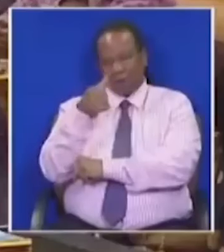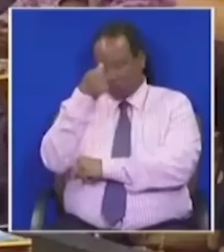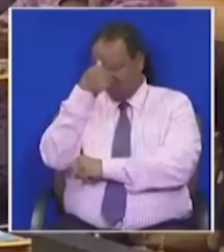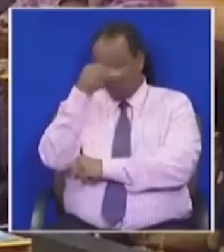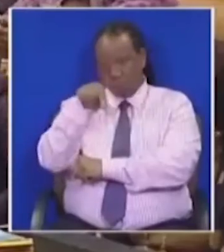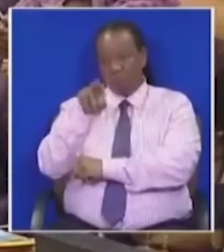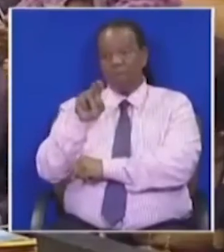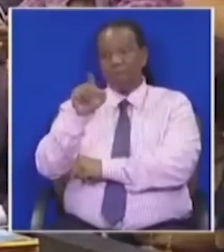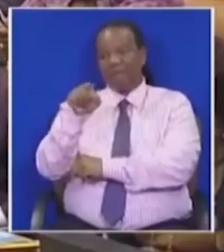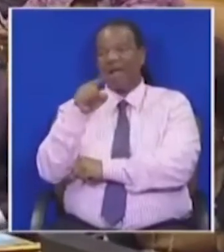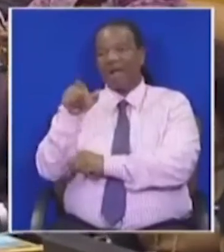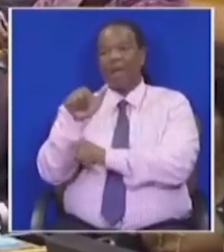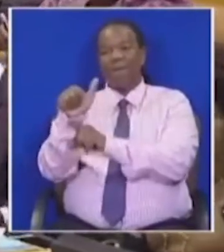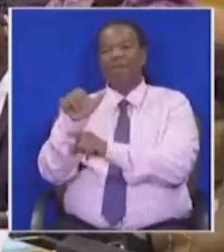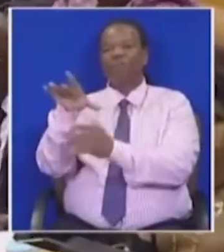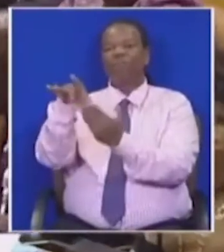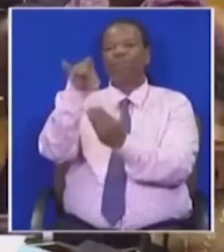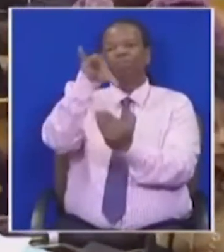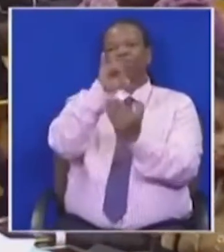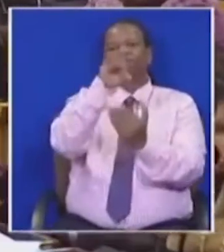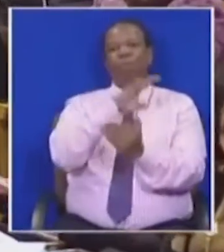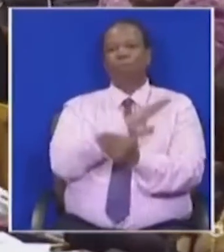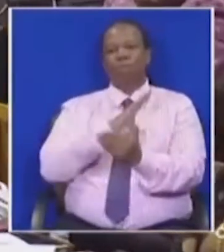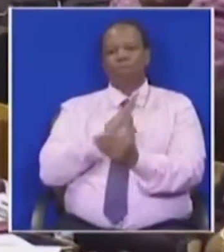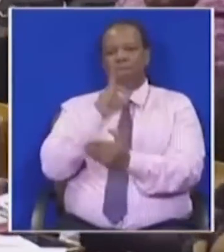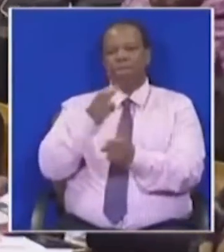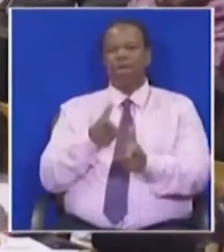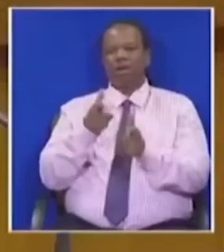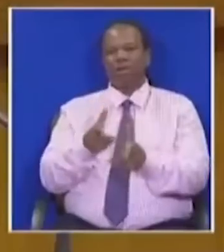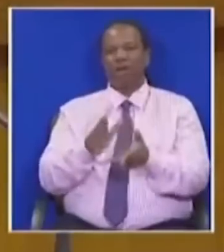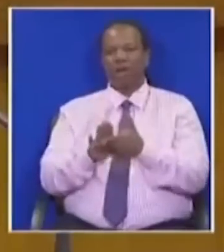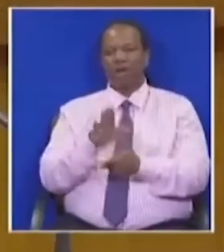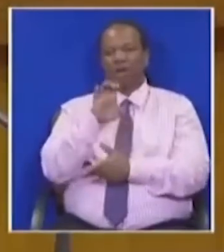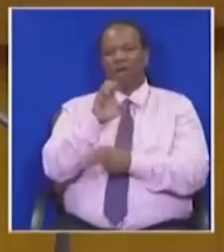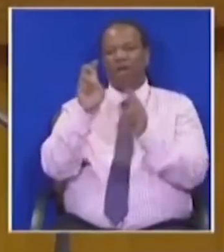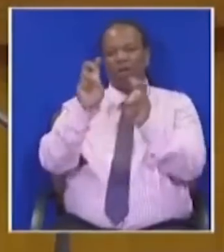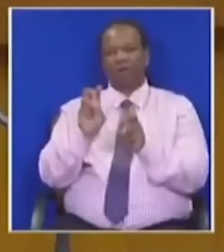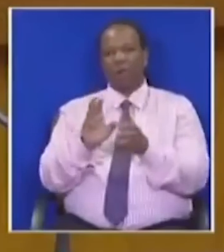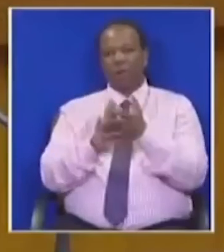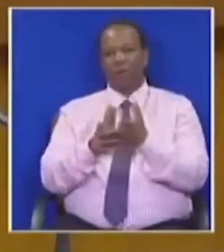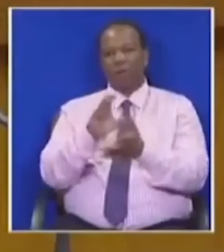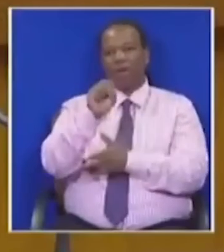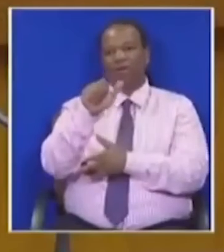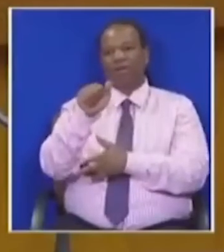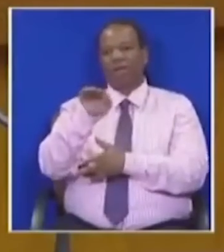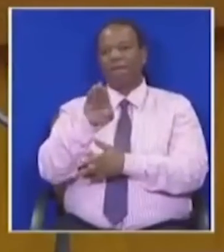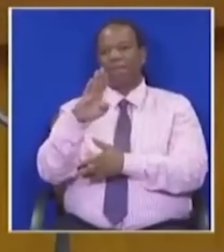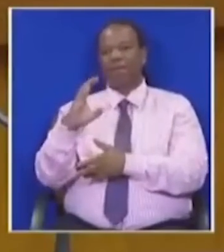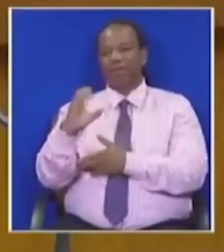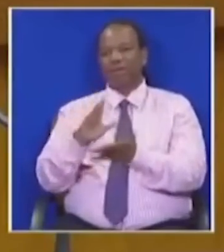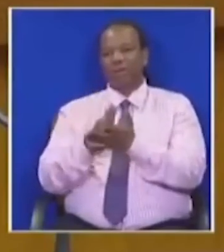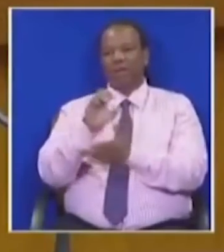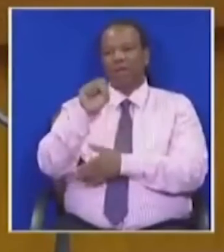appointing the boards in ESCOM, in PRASA, in Transnet, in SABC, in SAA. We are